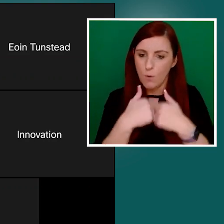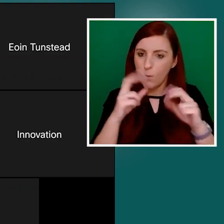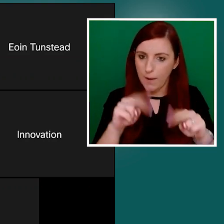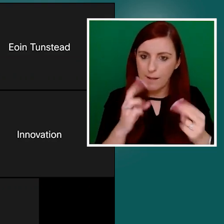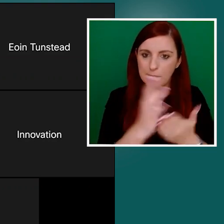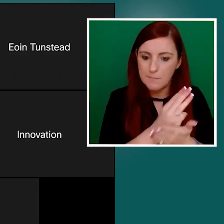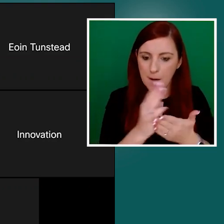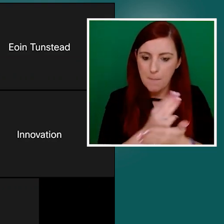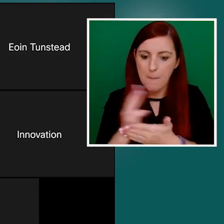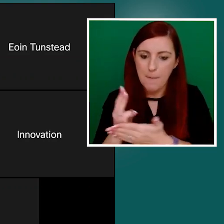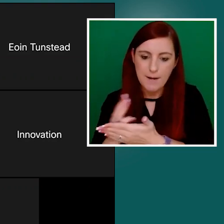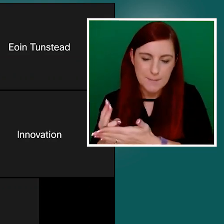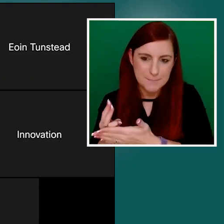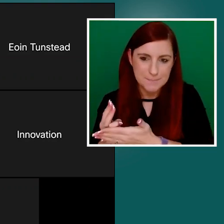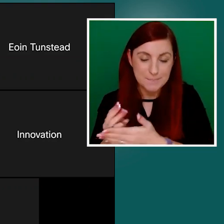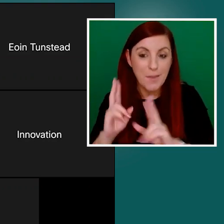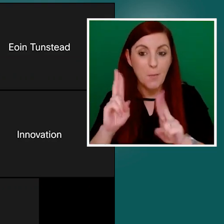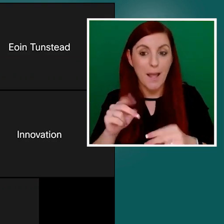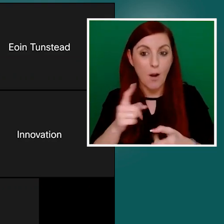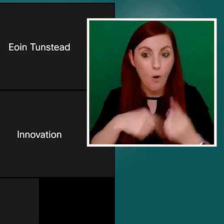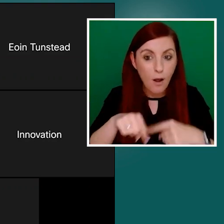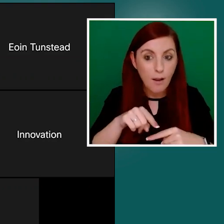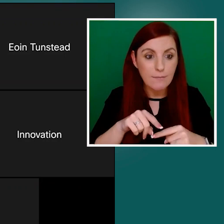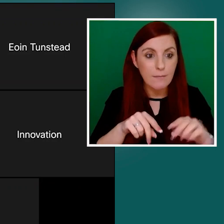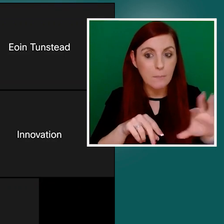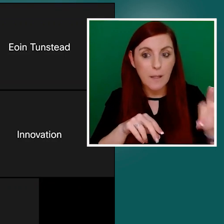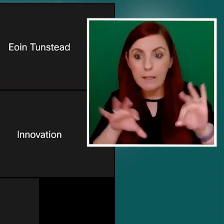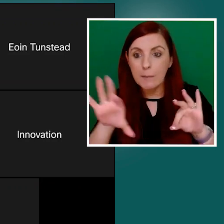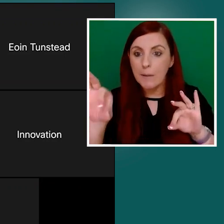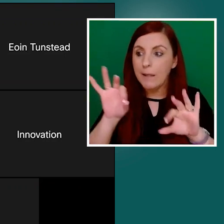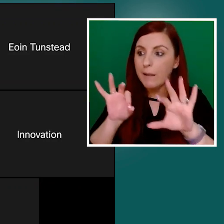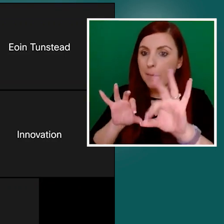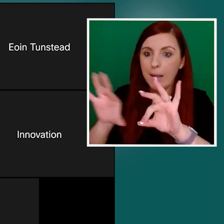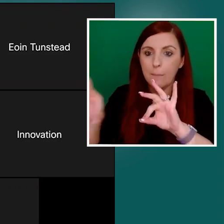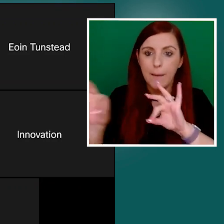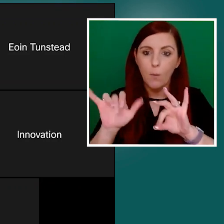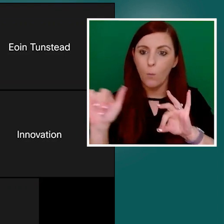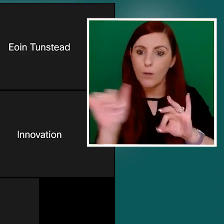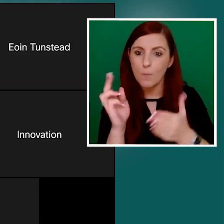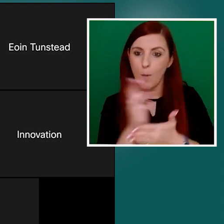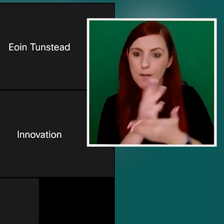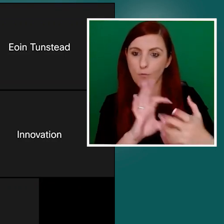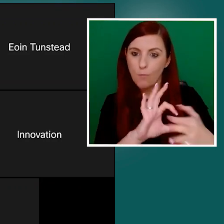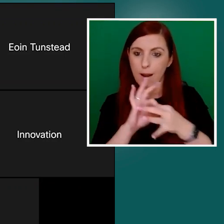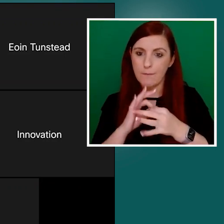We can all dip in and out of the relevant portions as and when the need arises for us.